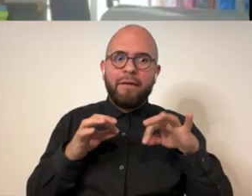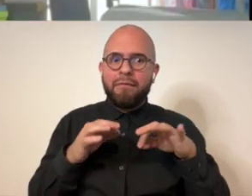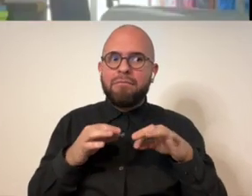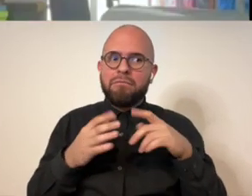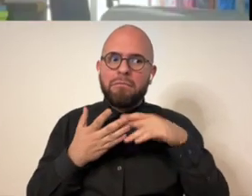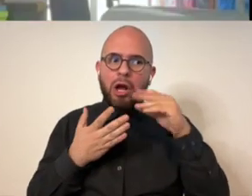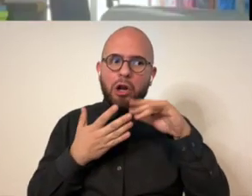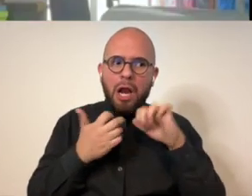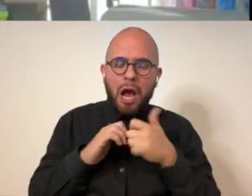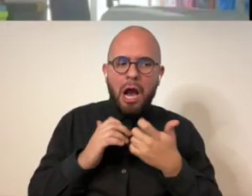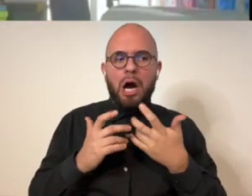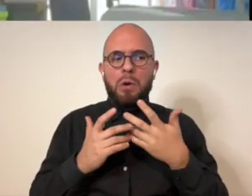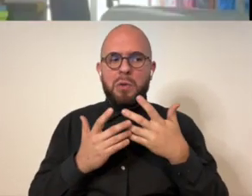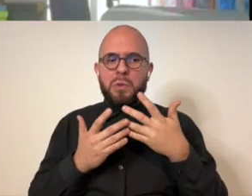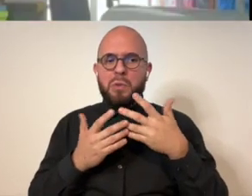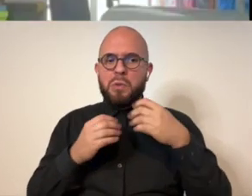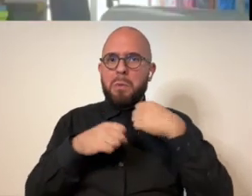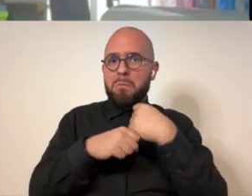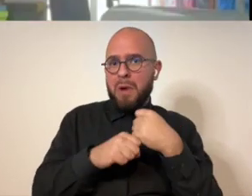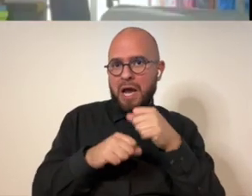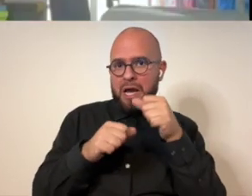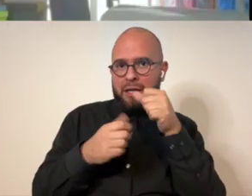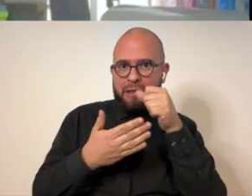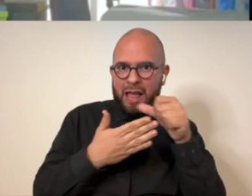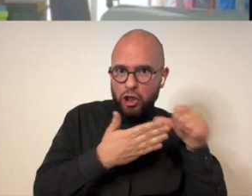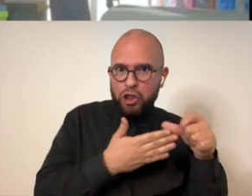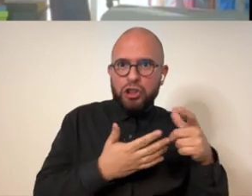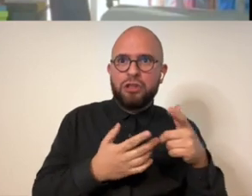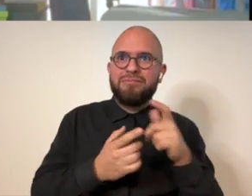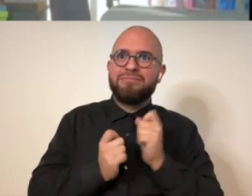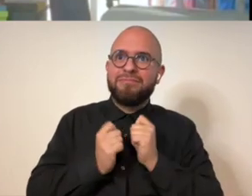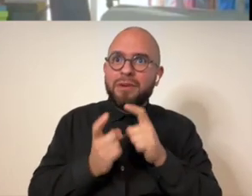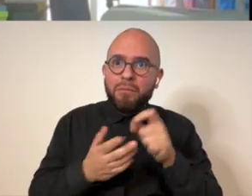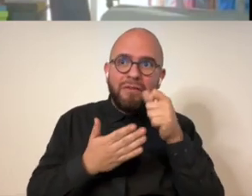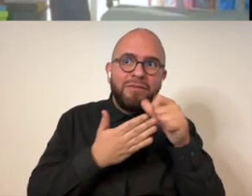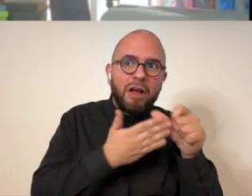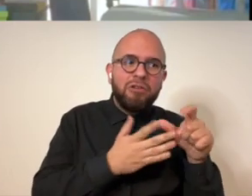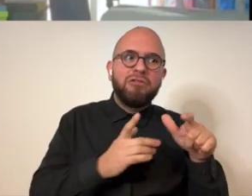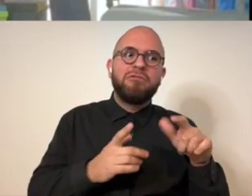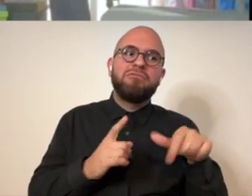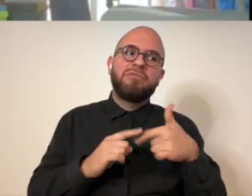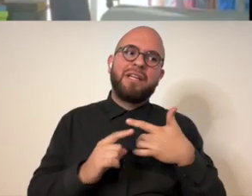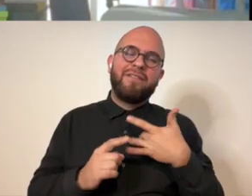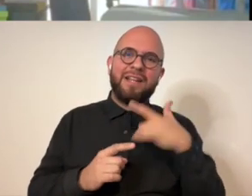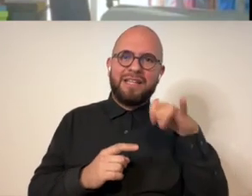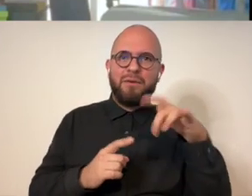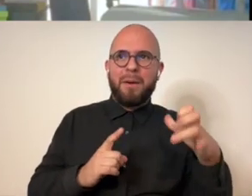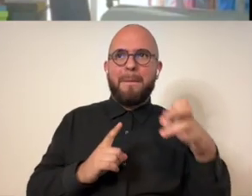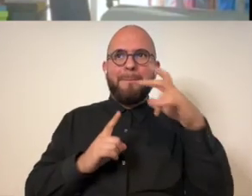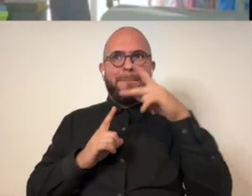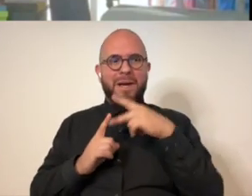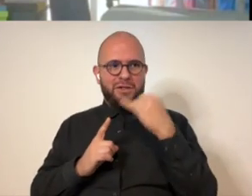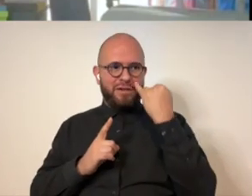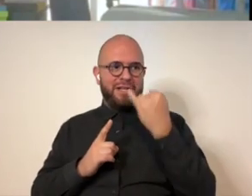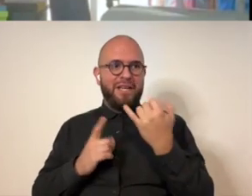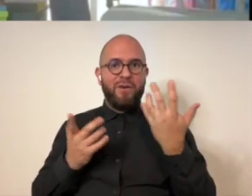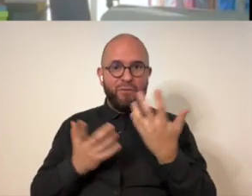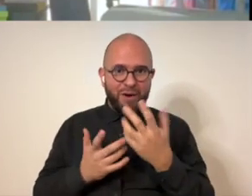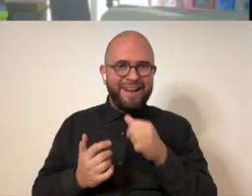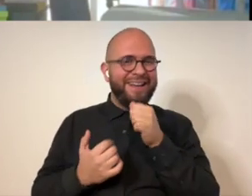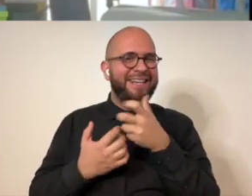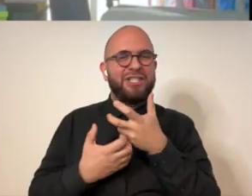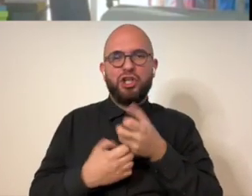hobby and then i started learning how to make letters and improvised letters and that really got me back to that essential